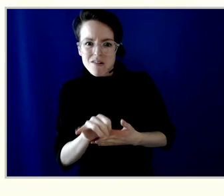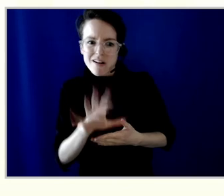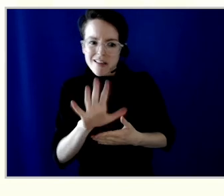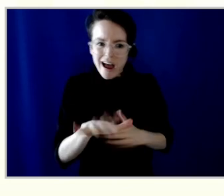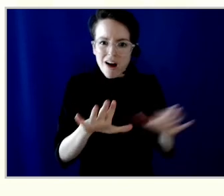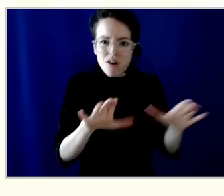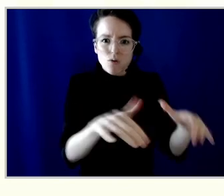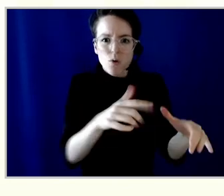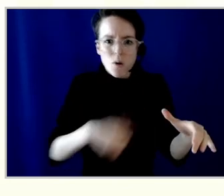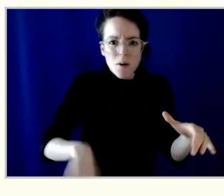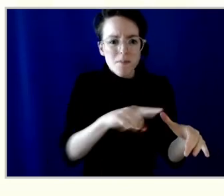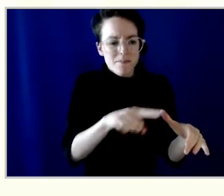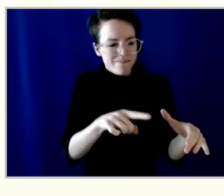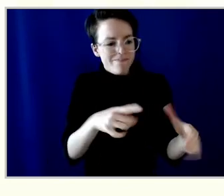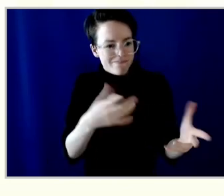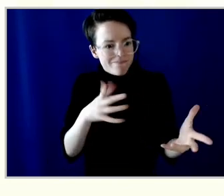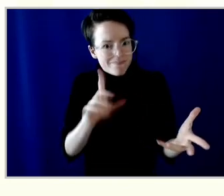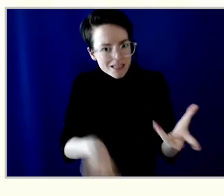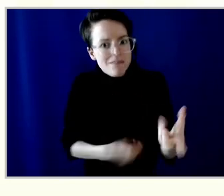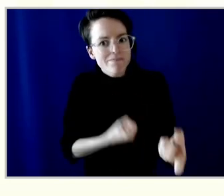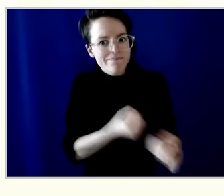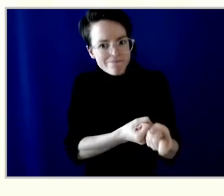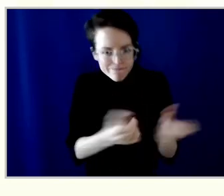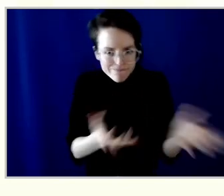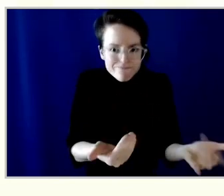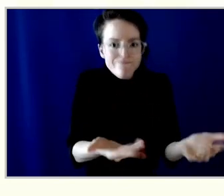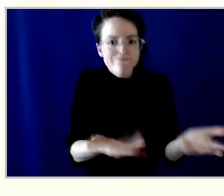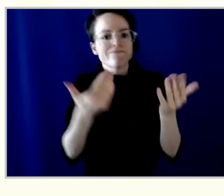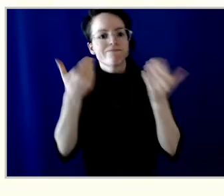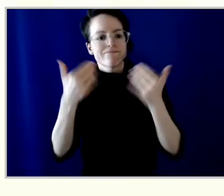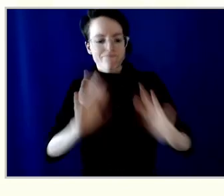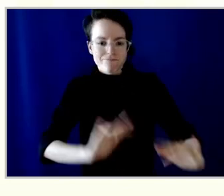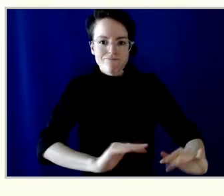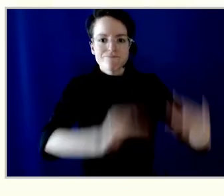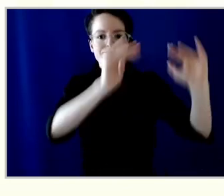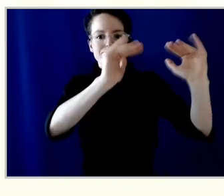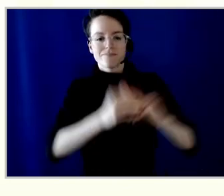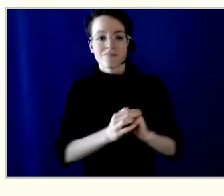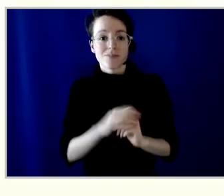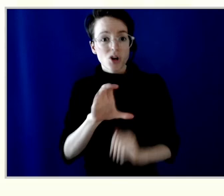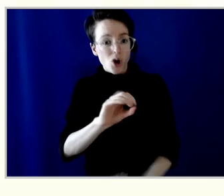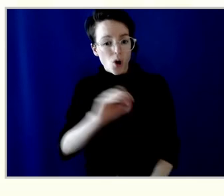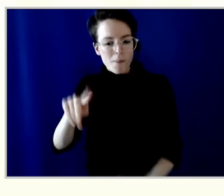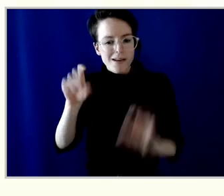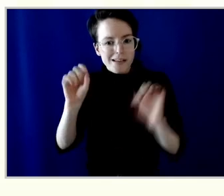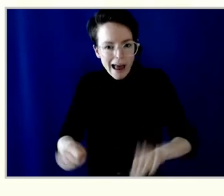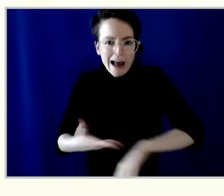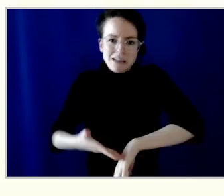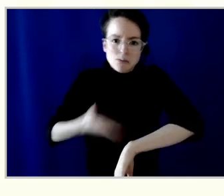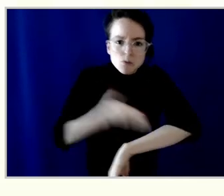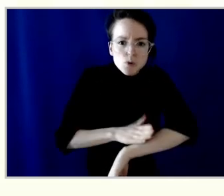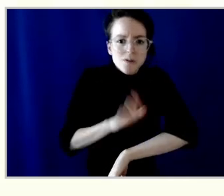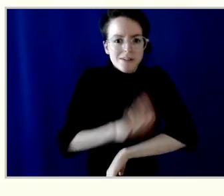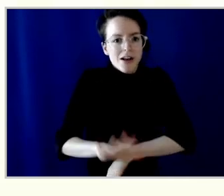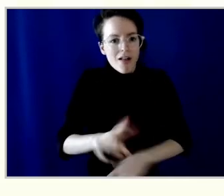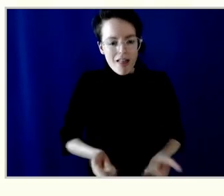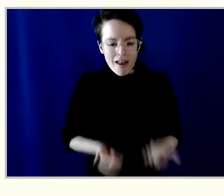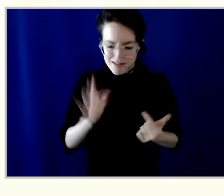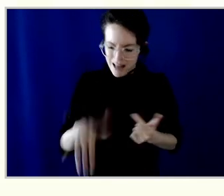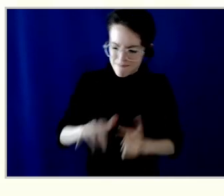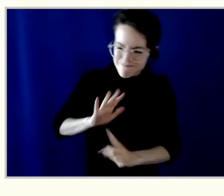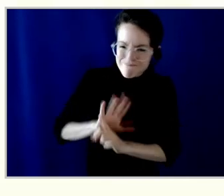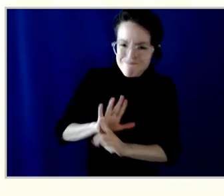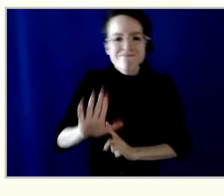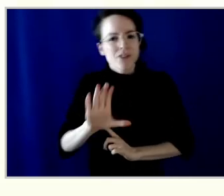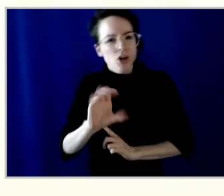be left behind is another way cooperatives make a difference. All this work is making a big difference, and it's our employees who are